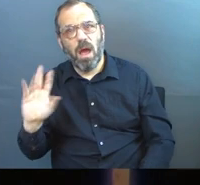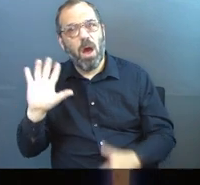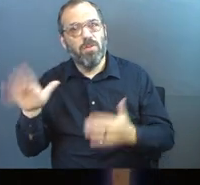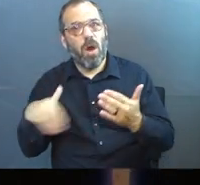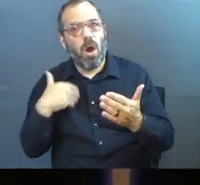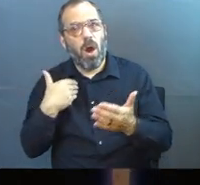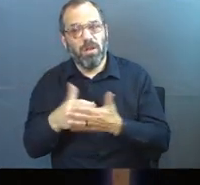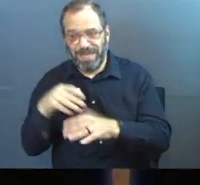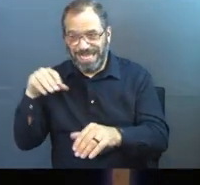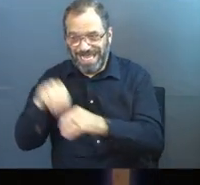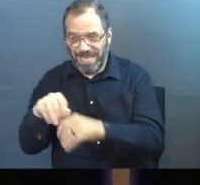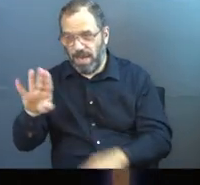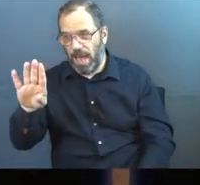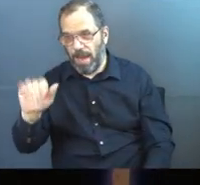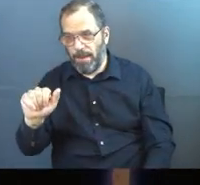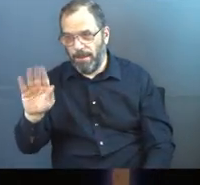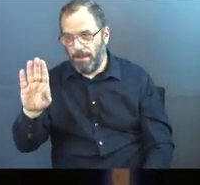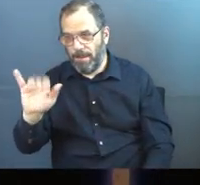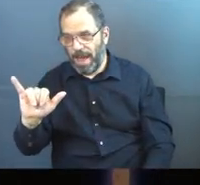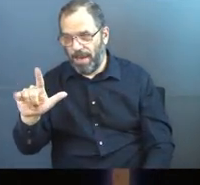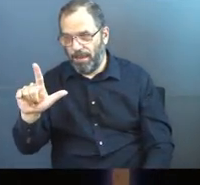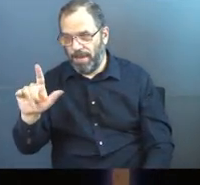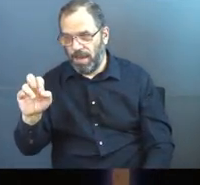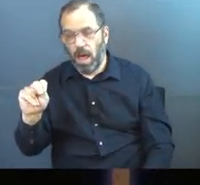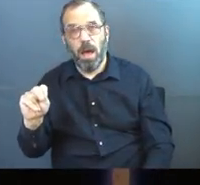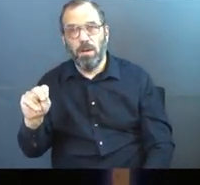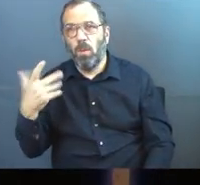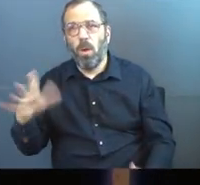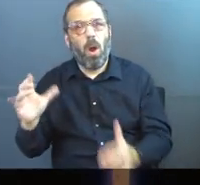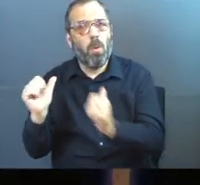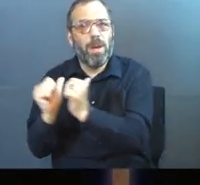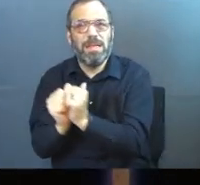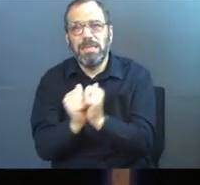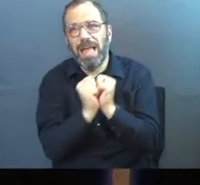all of us that are in it, we are already slaves.